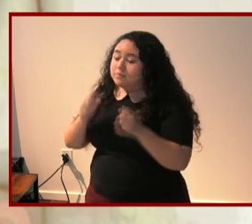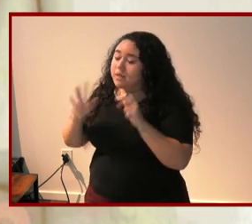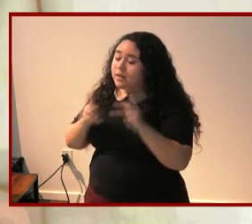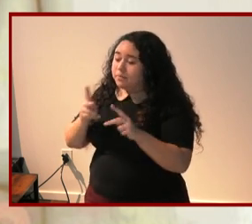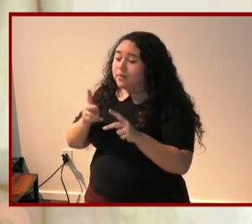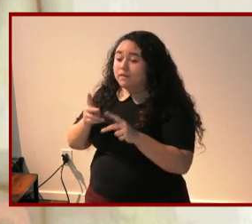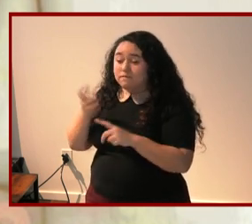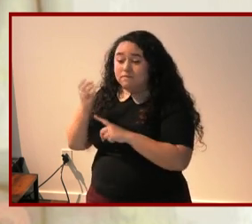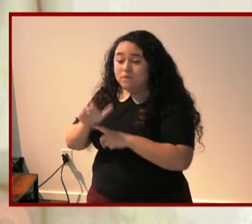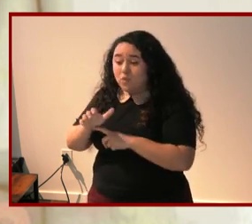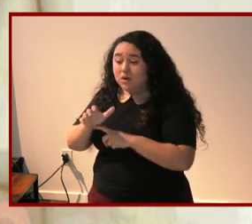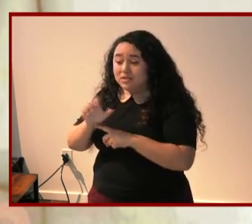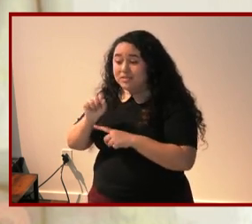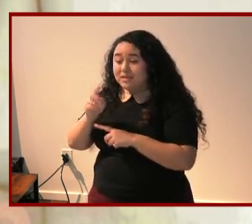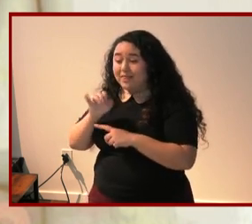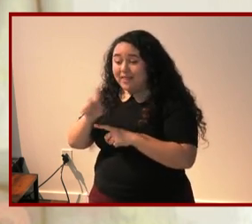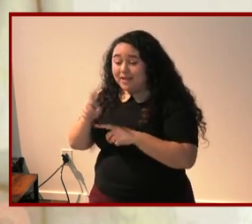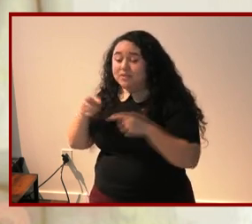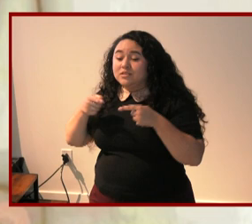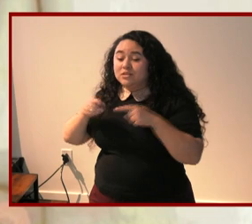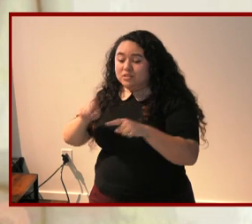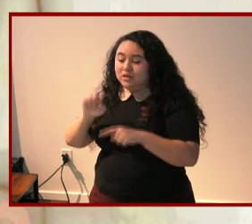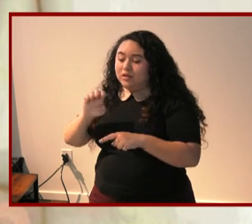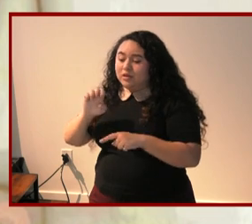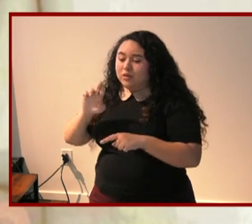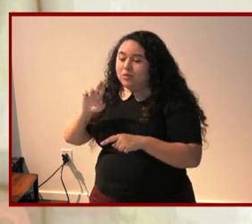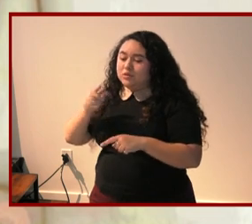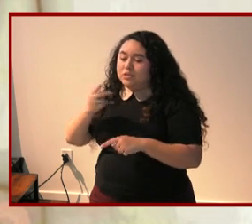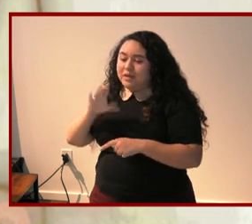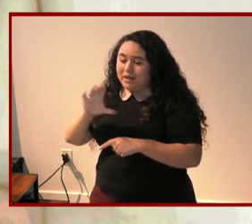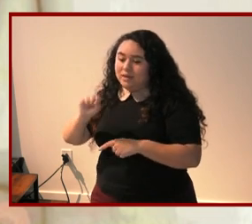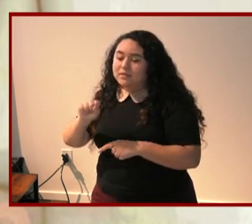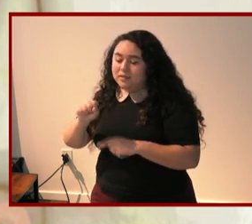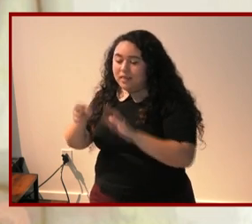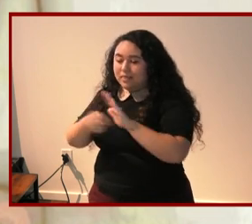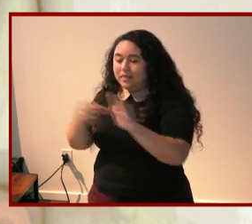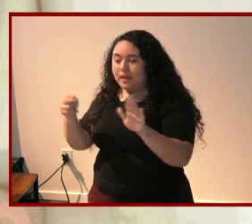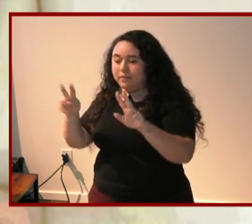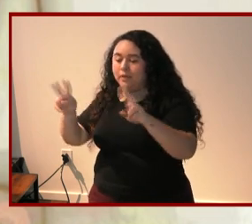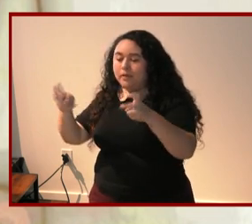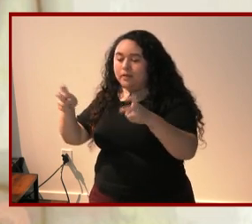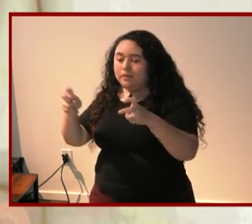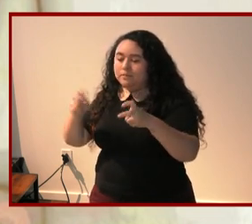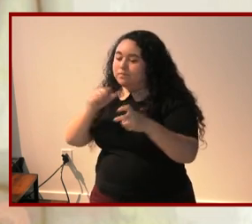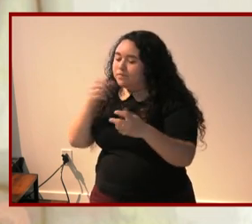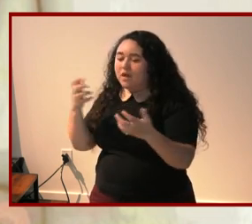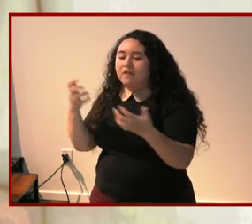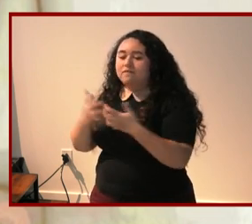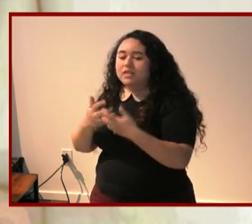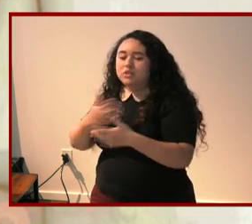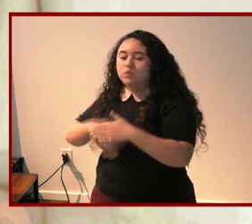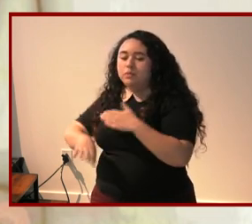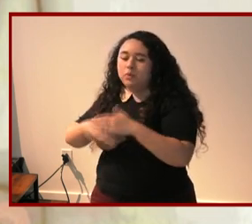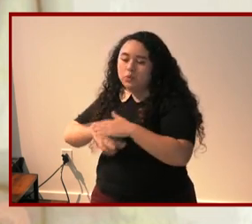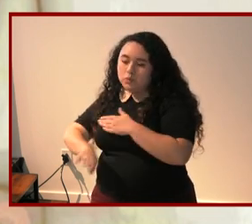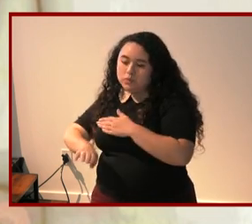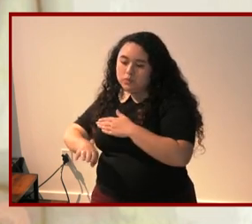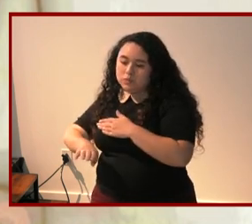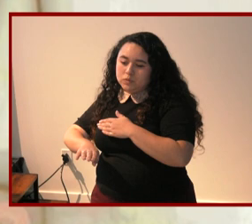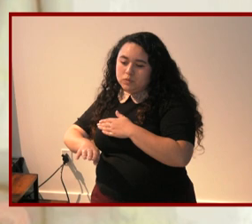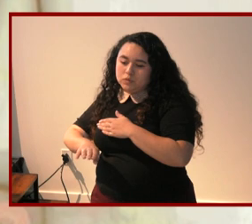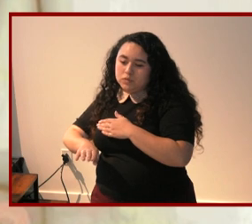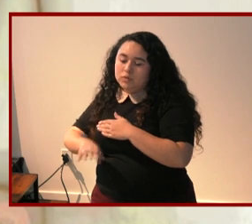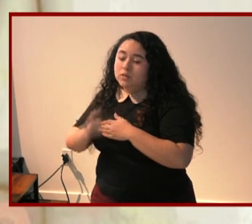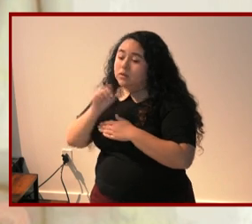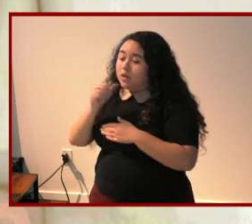forcibly sterilized during the eugenics era and in the decades following were labeled as quote-unquote unfit to reproduce not because